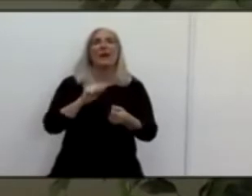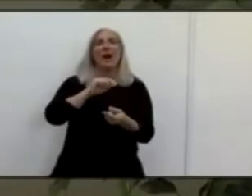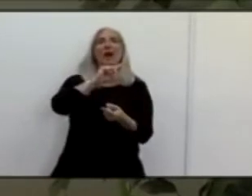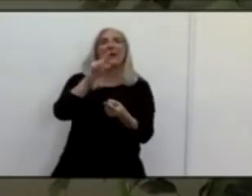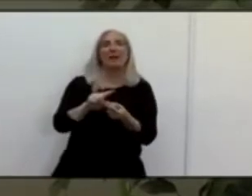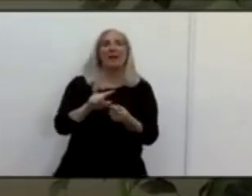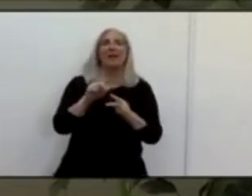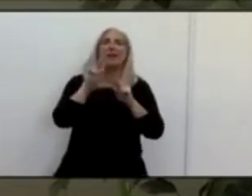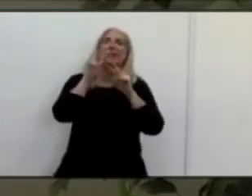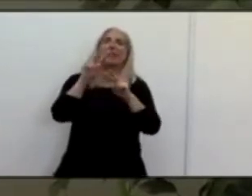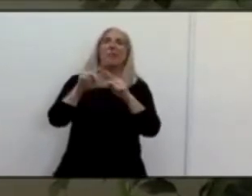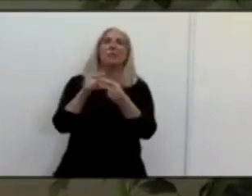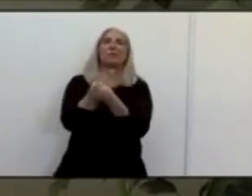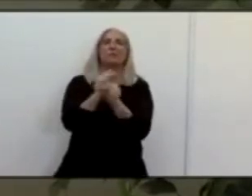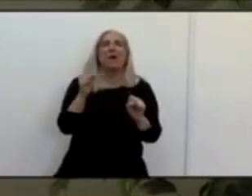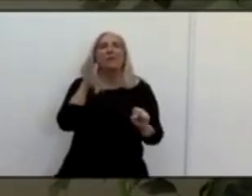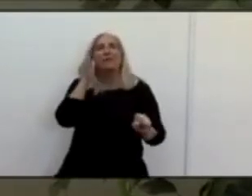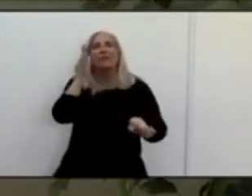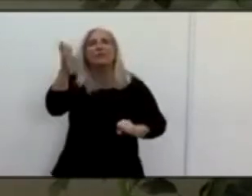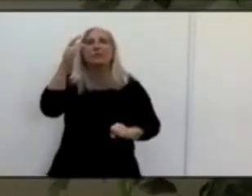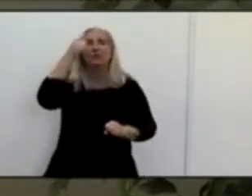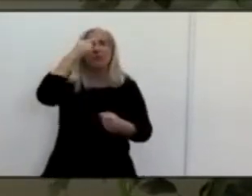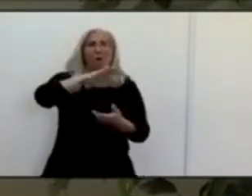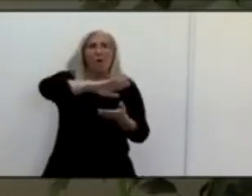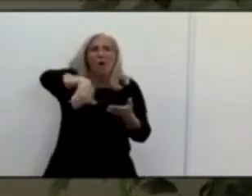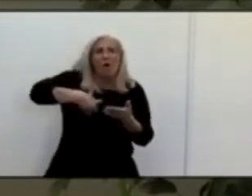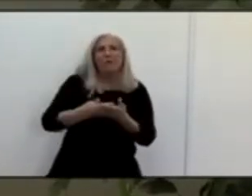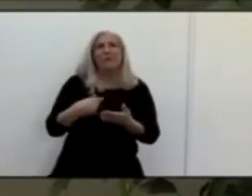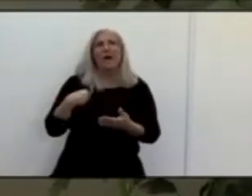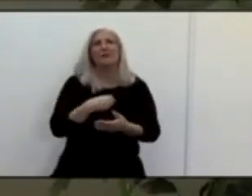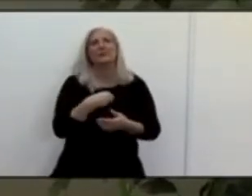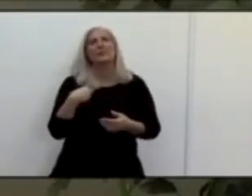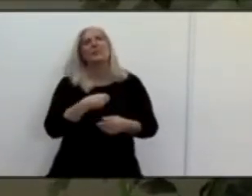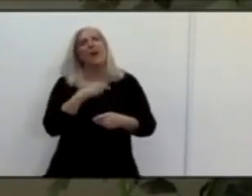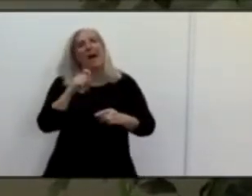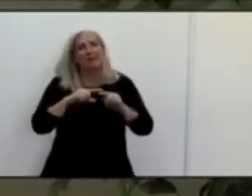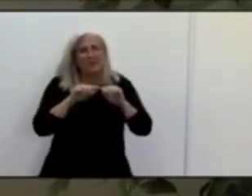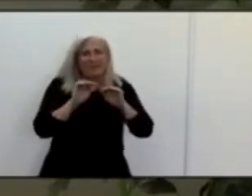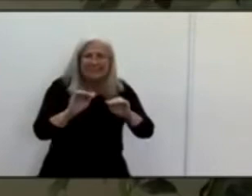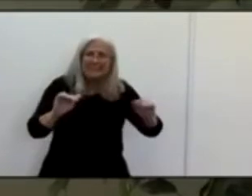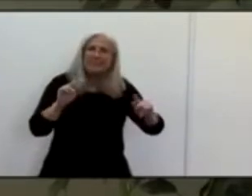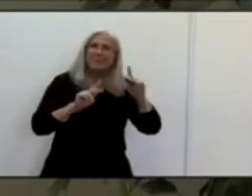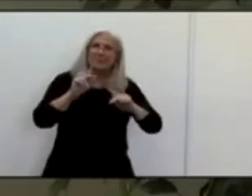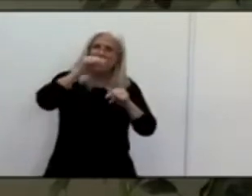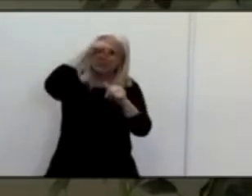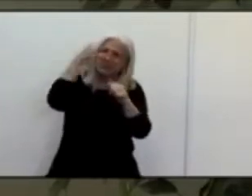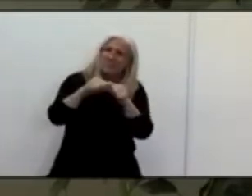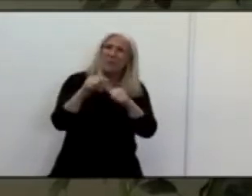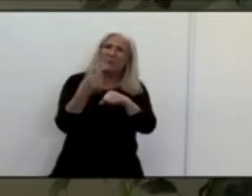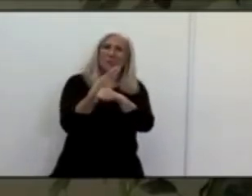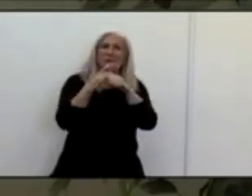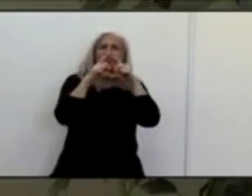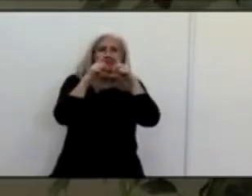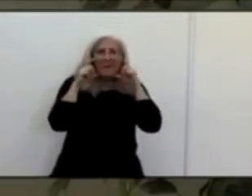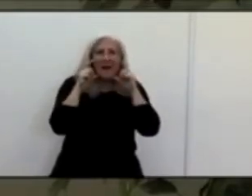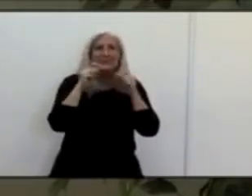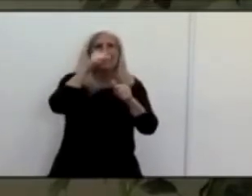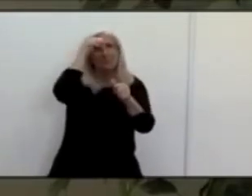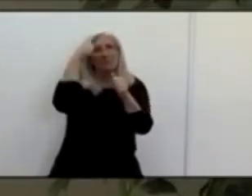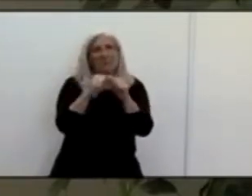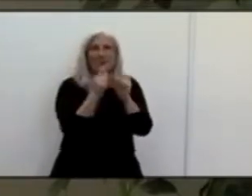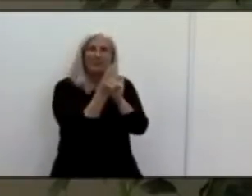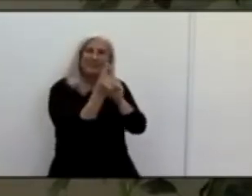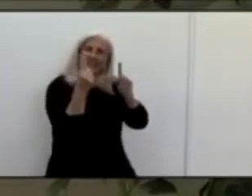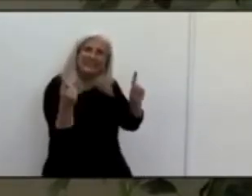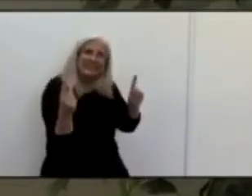all of us. And you know again we have to remind everybody continue to wear your face covering, practice social distancing, and wash your hands. Those are